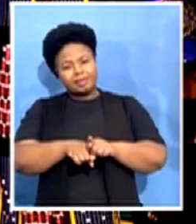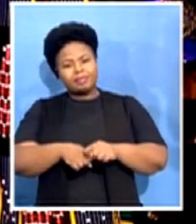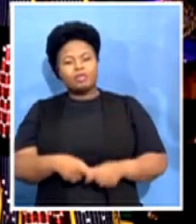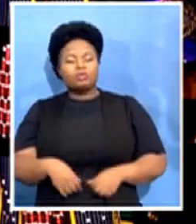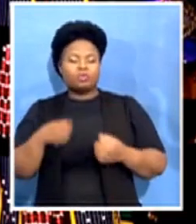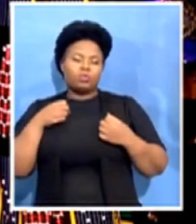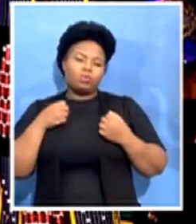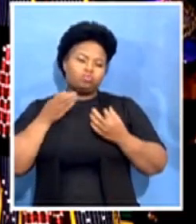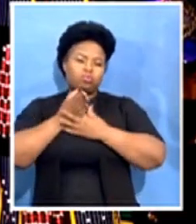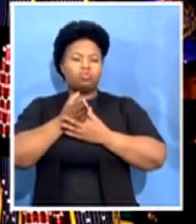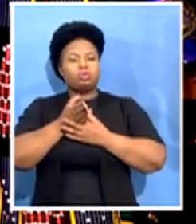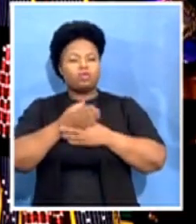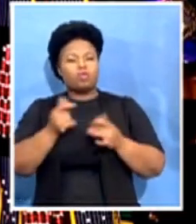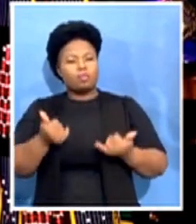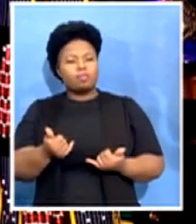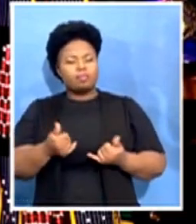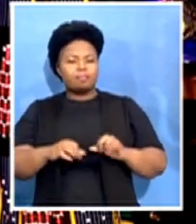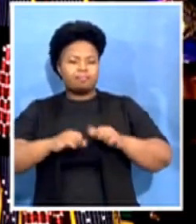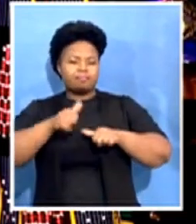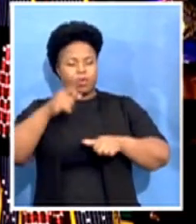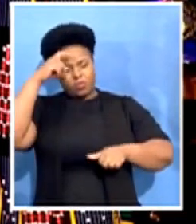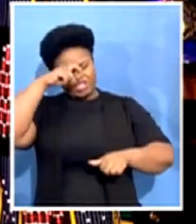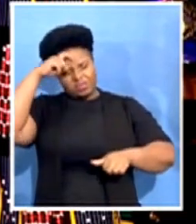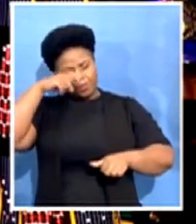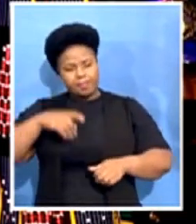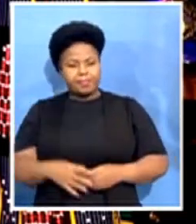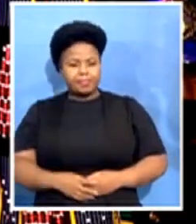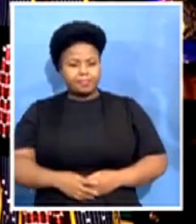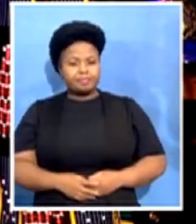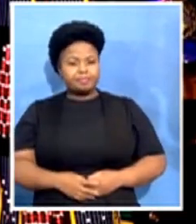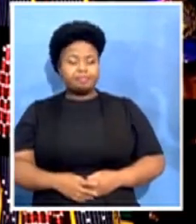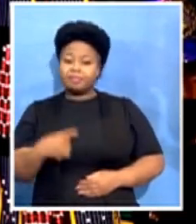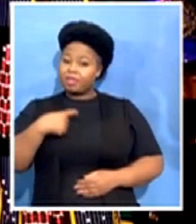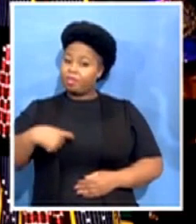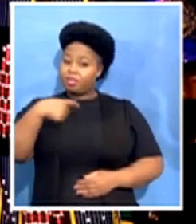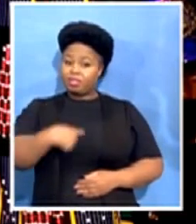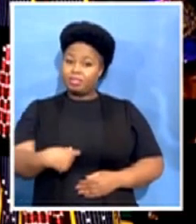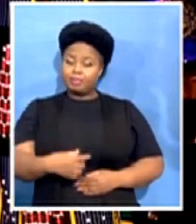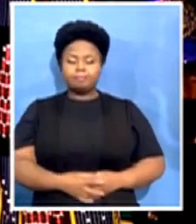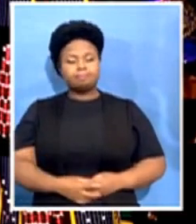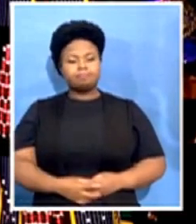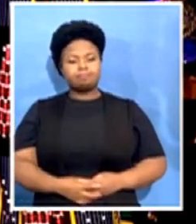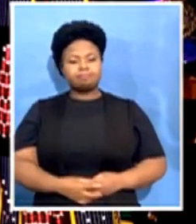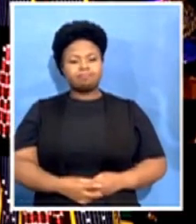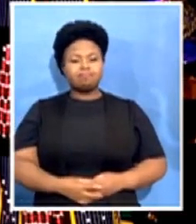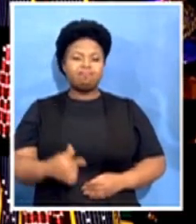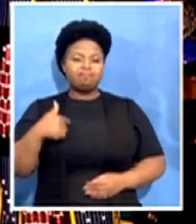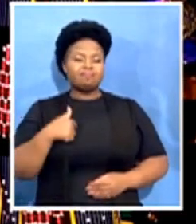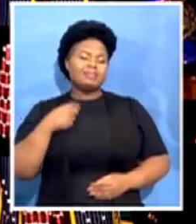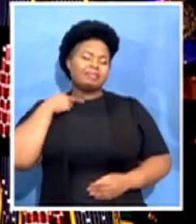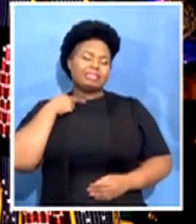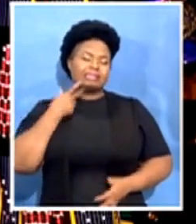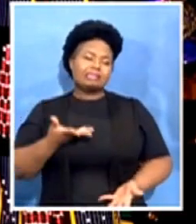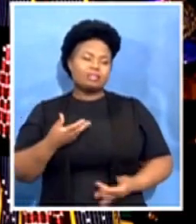wisdom. Personally, I will miss her calls which will start